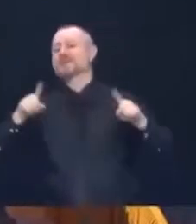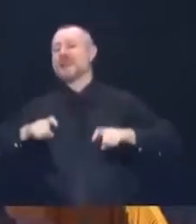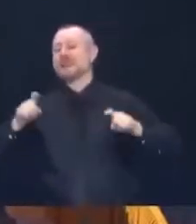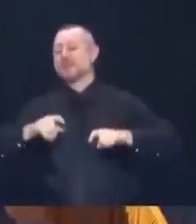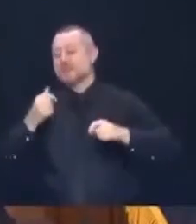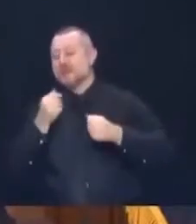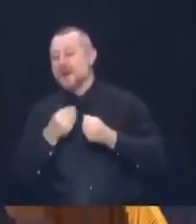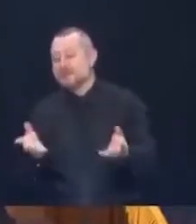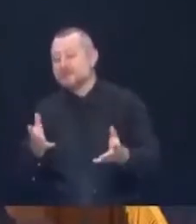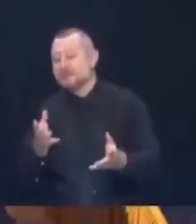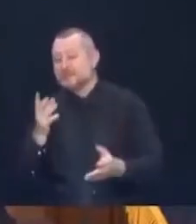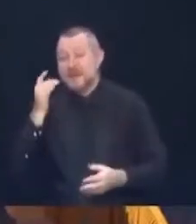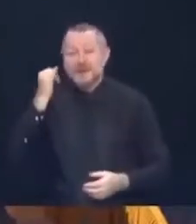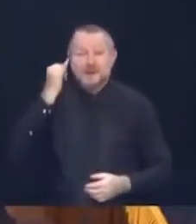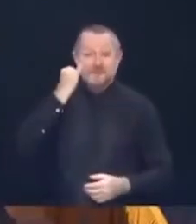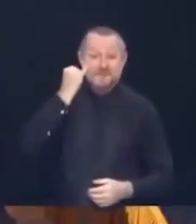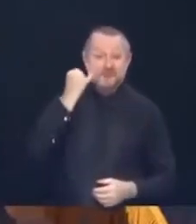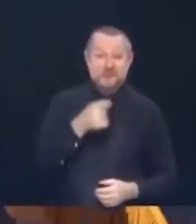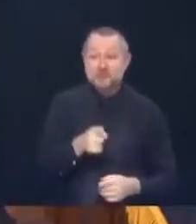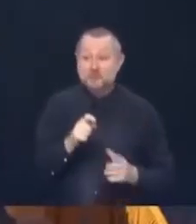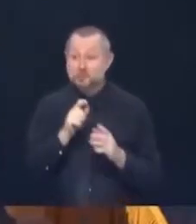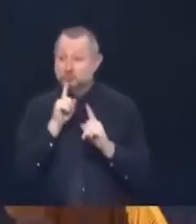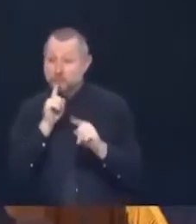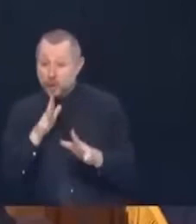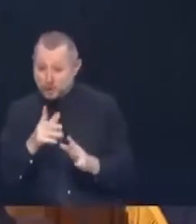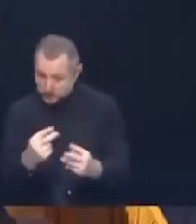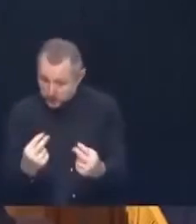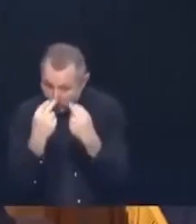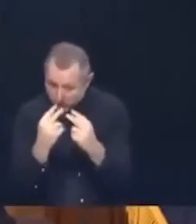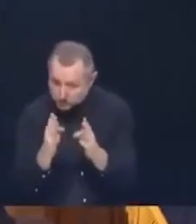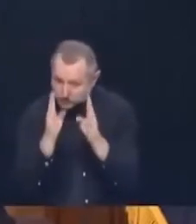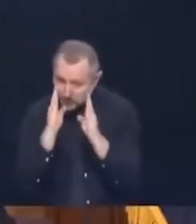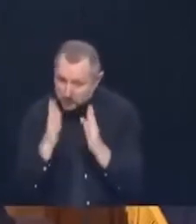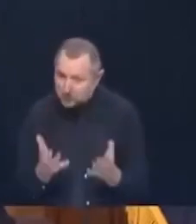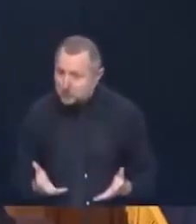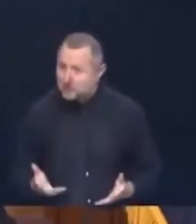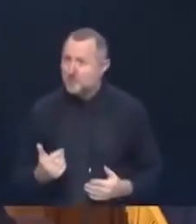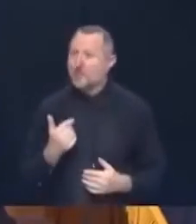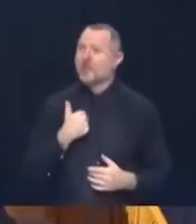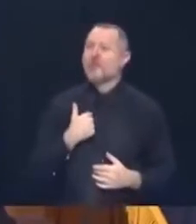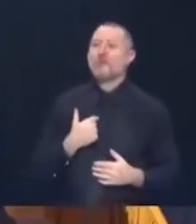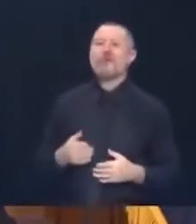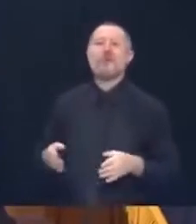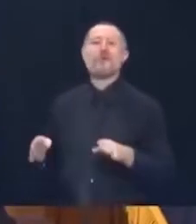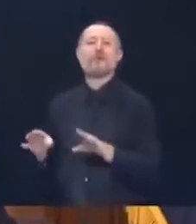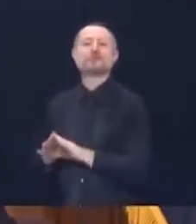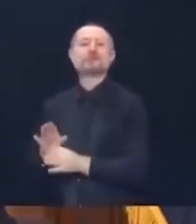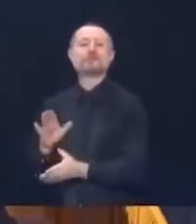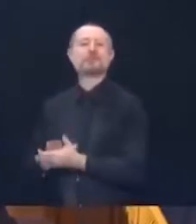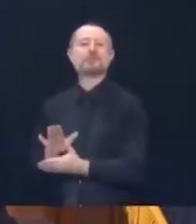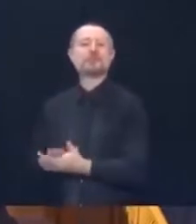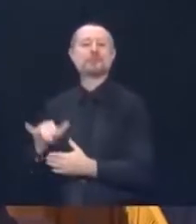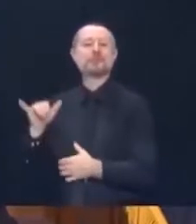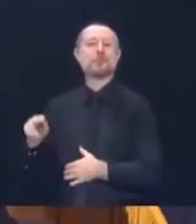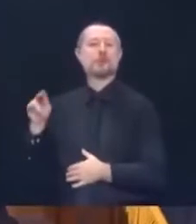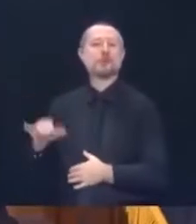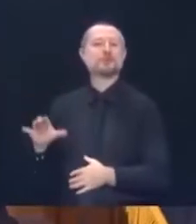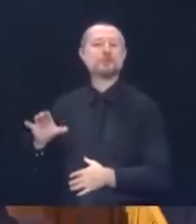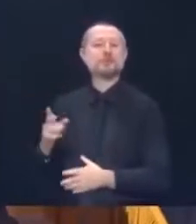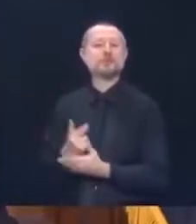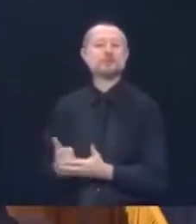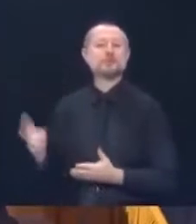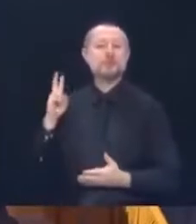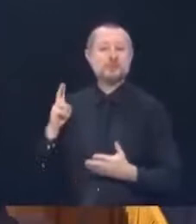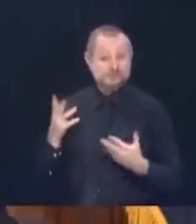attention, you would have known we closed the schools in New York City two weeks ago. Remember